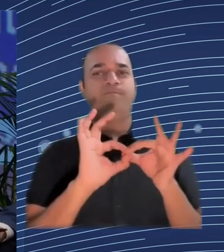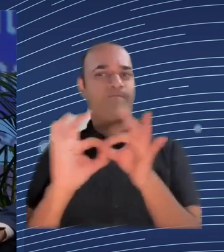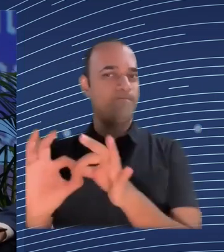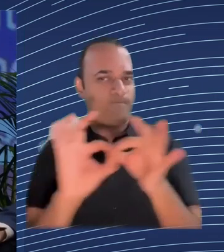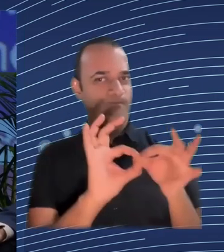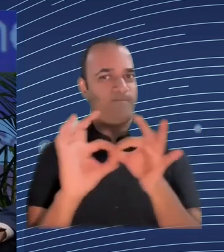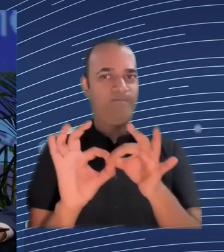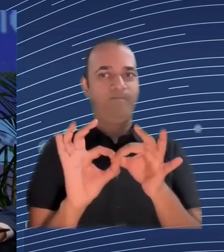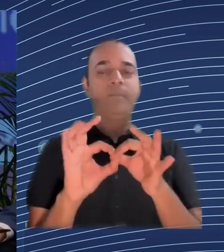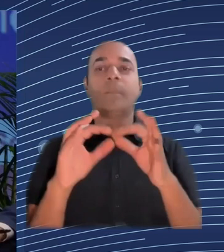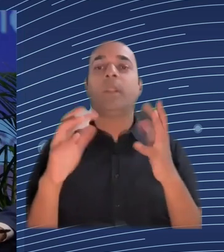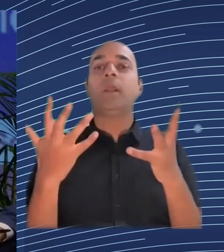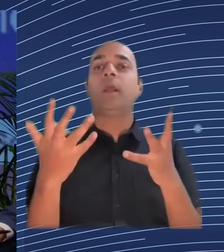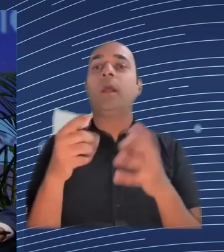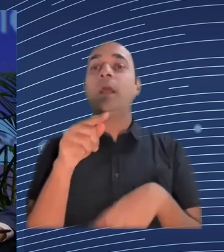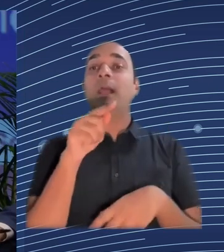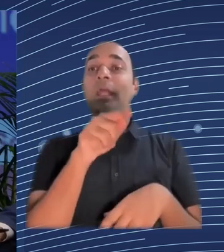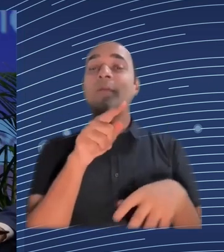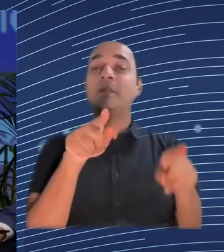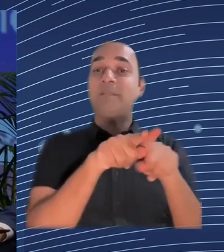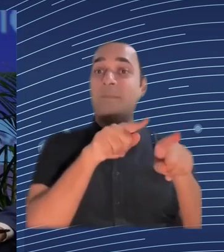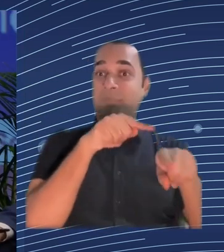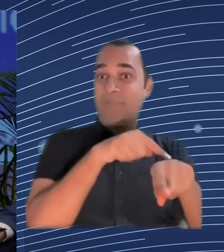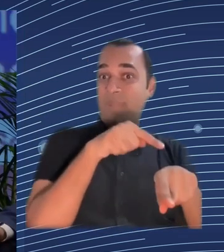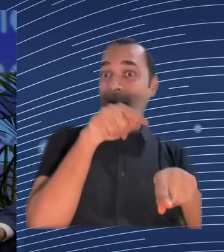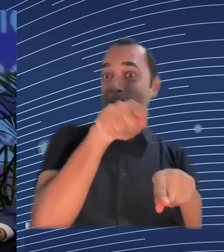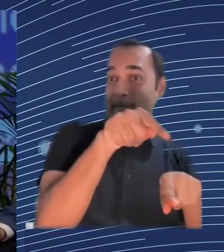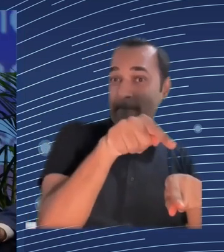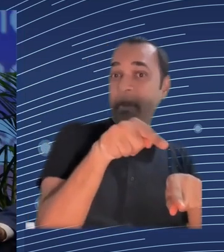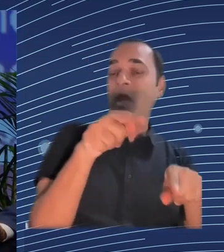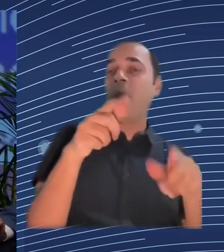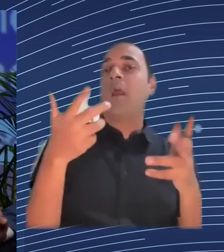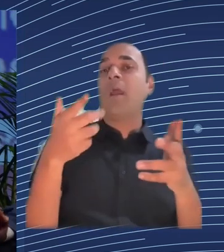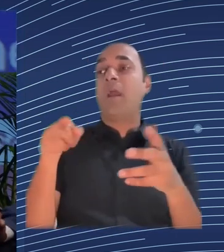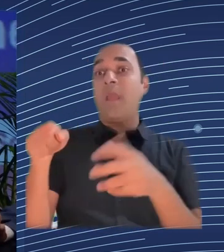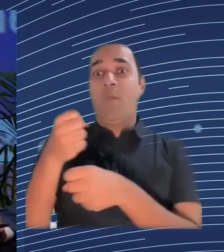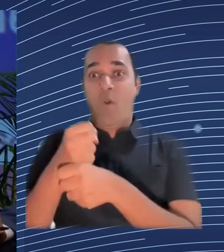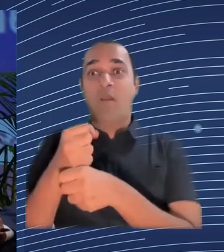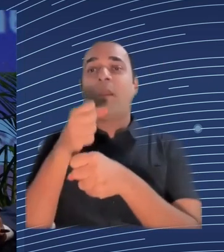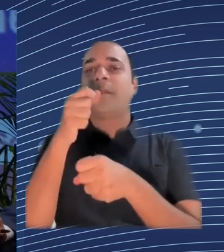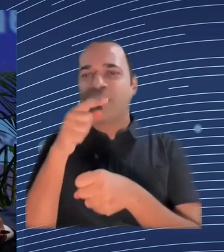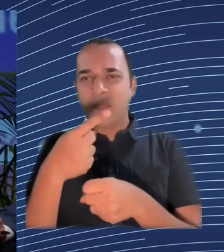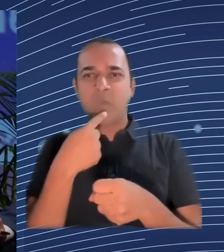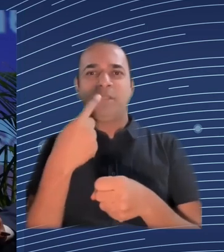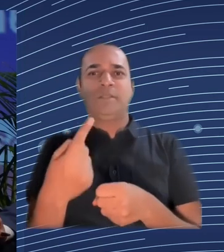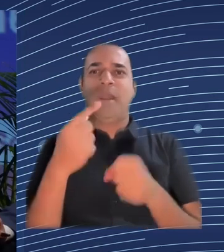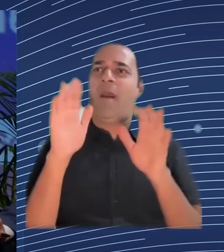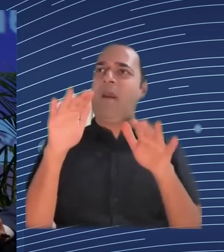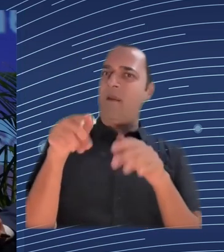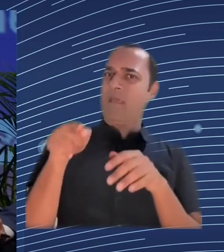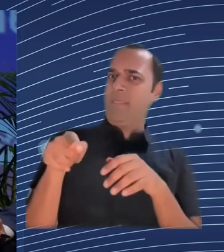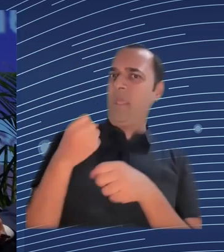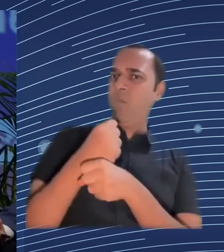even with the platform work directive but all the debate around the presumption of employment the burden will still remain with the worker to prove